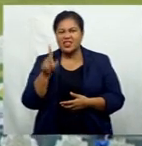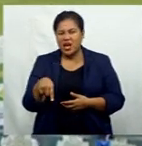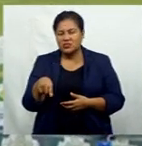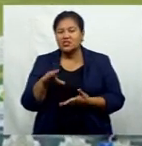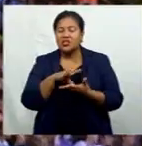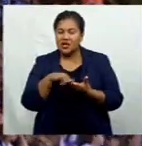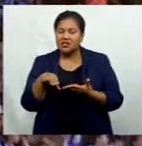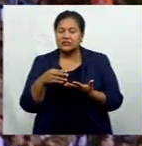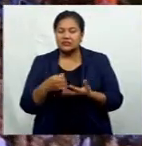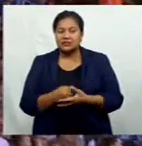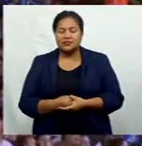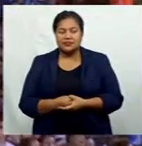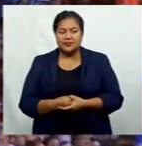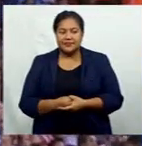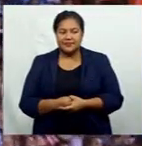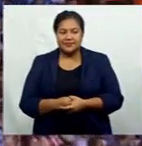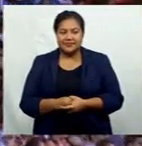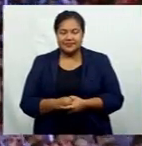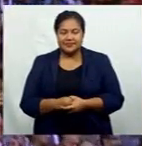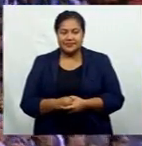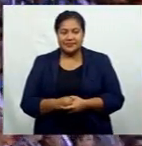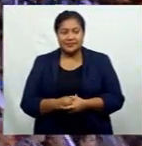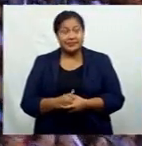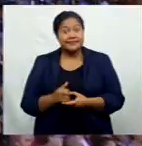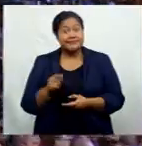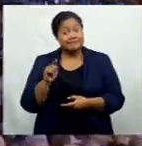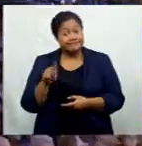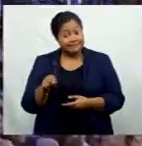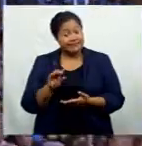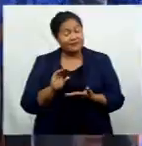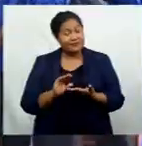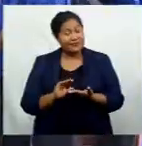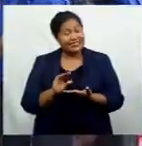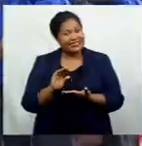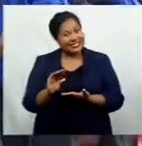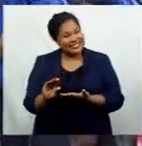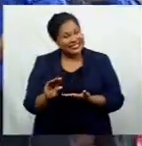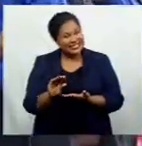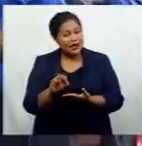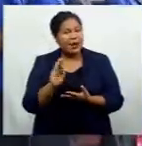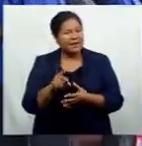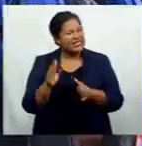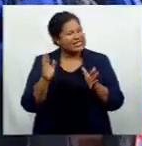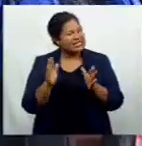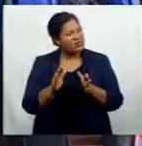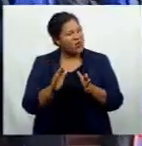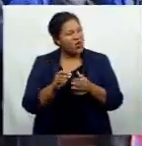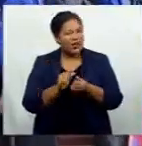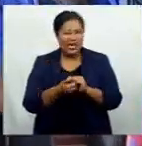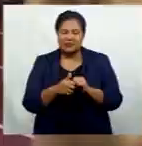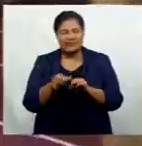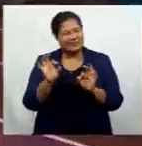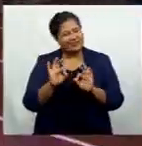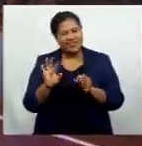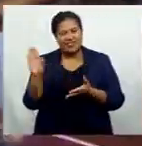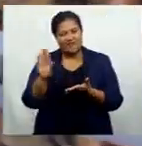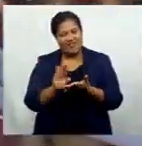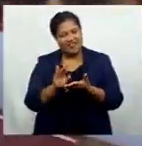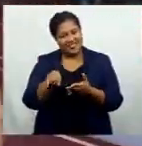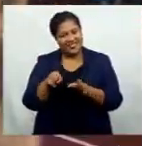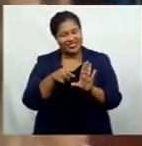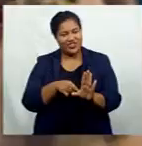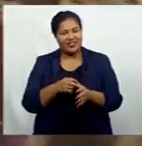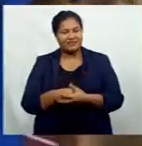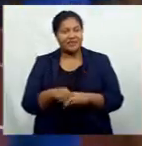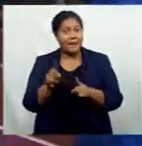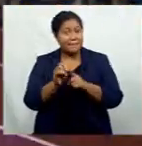that will be going out. But I'm afraid the Mini Games we weren't able to get funding this year. The Pacific